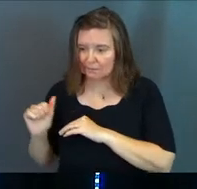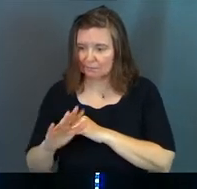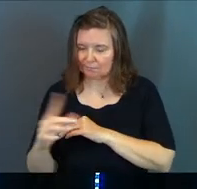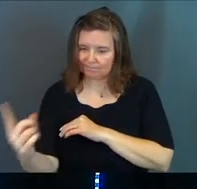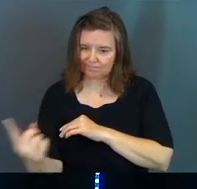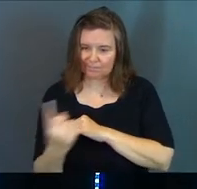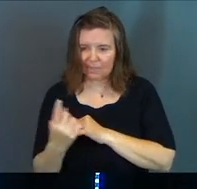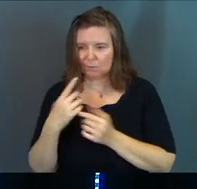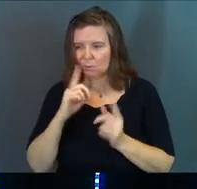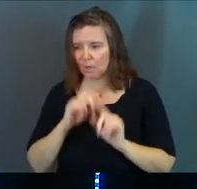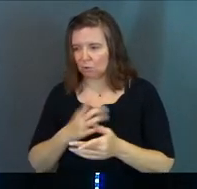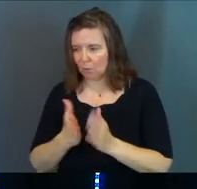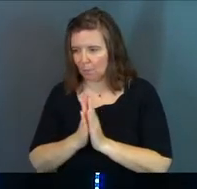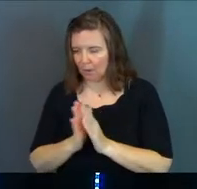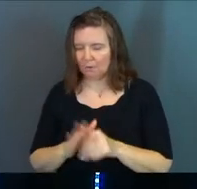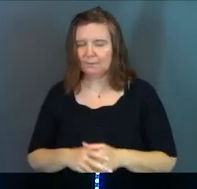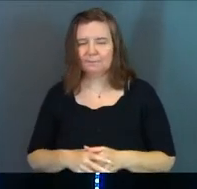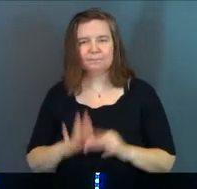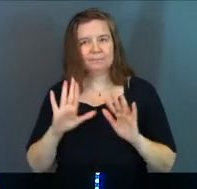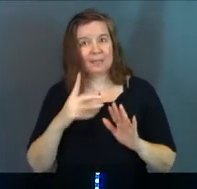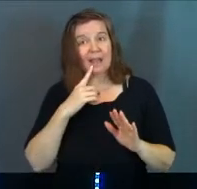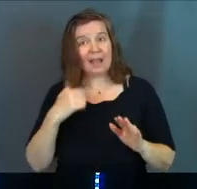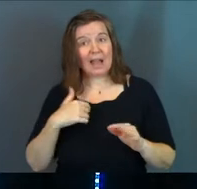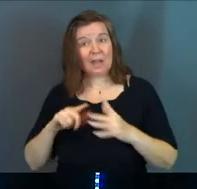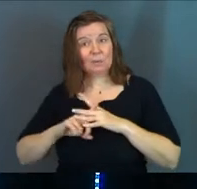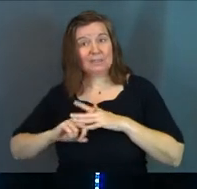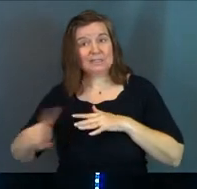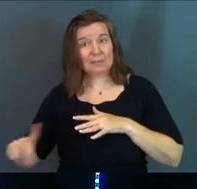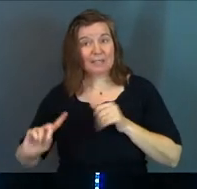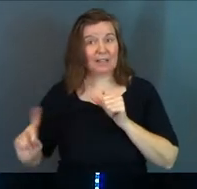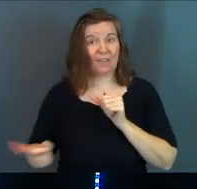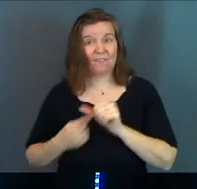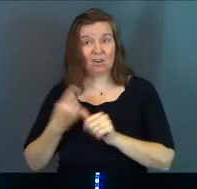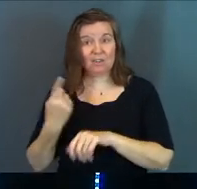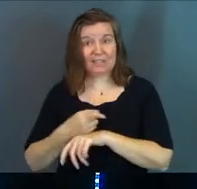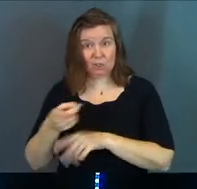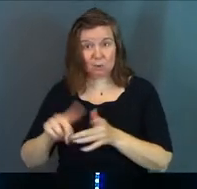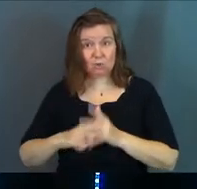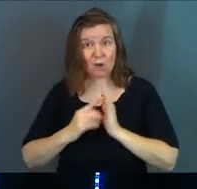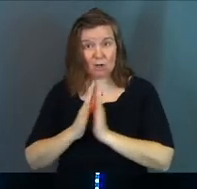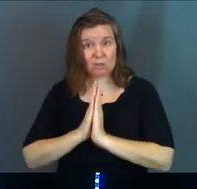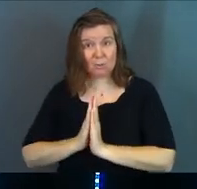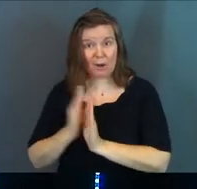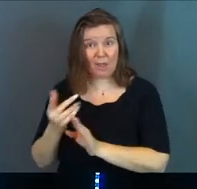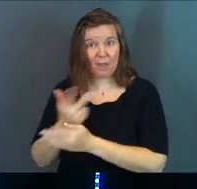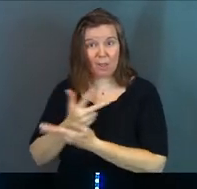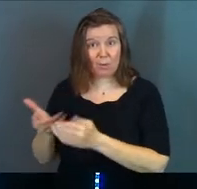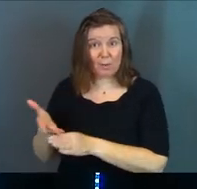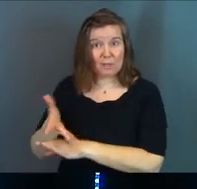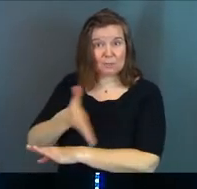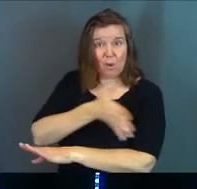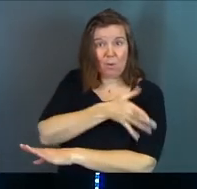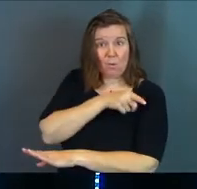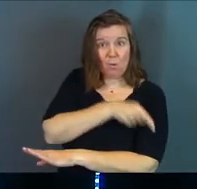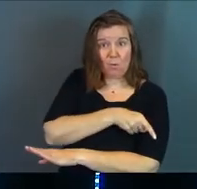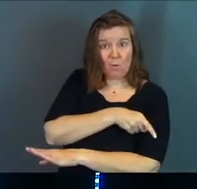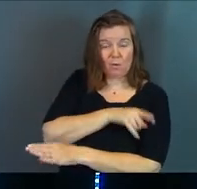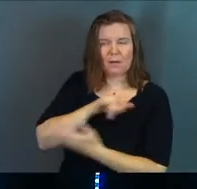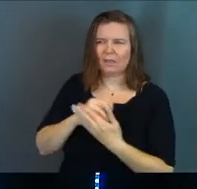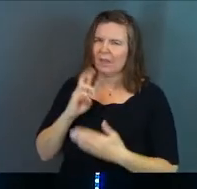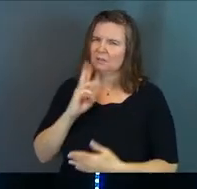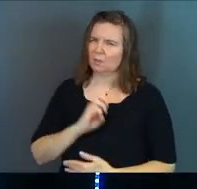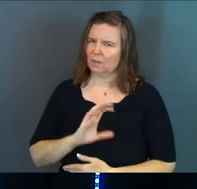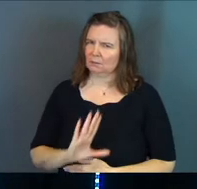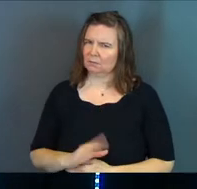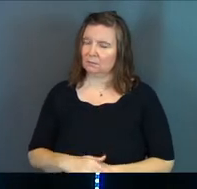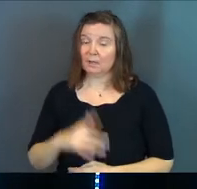in answer to your prayer. So he says, I was dispatched on the very first day you started to pray. Now that's weird